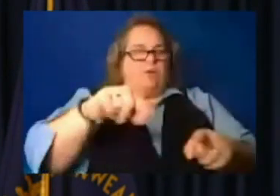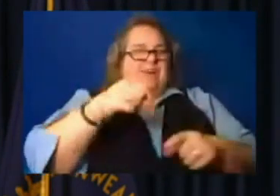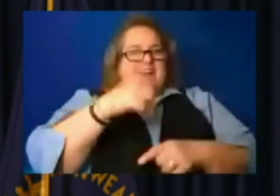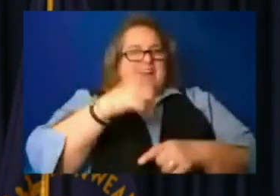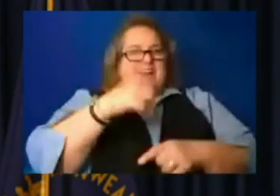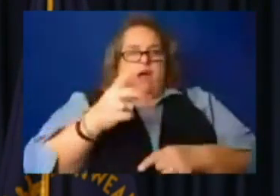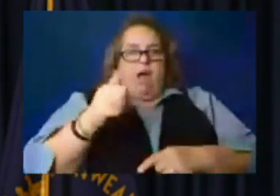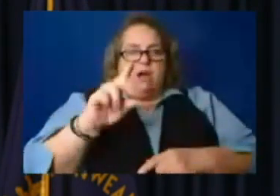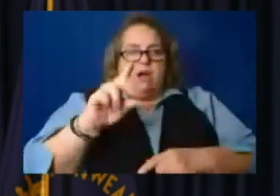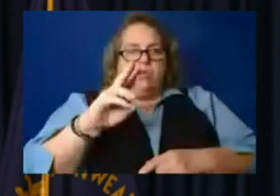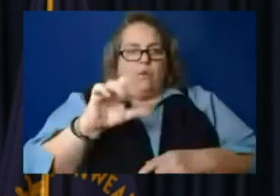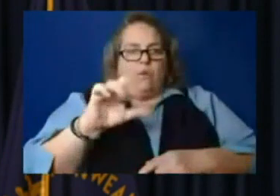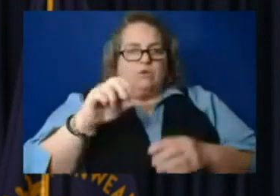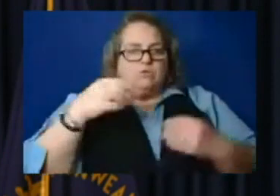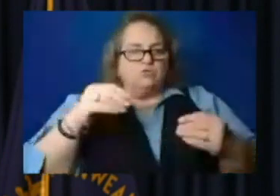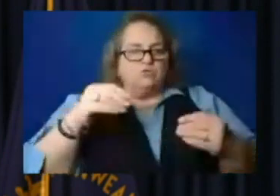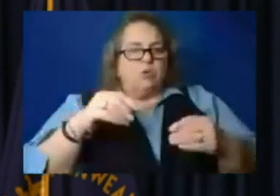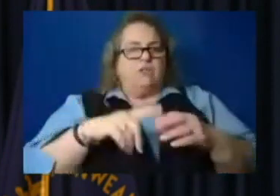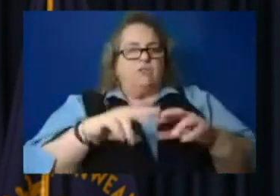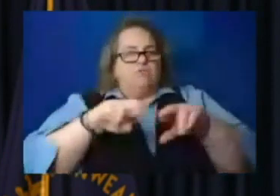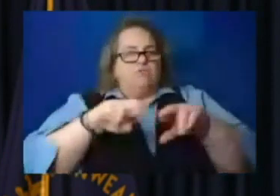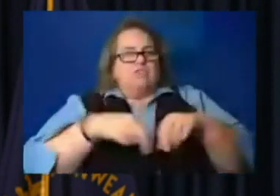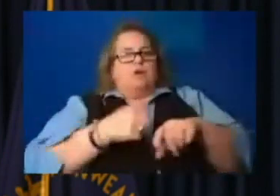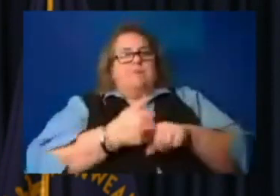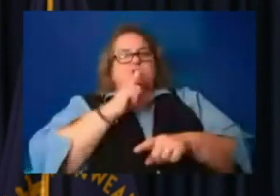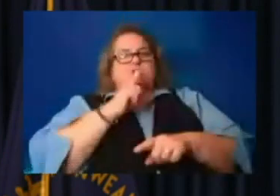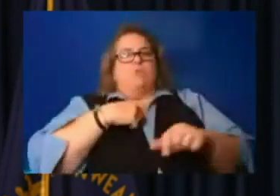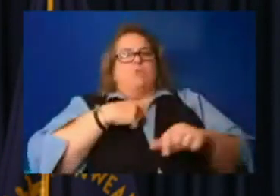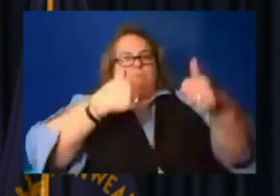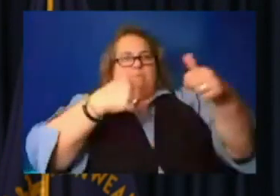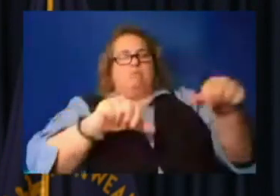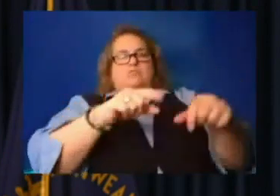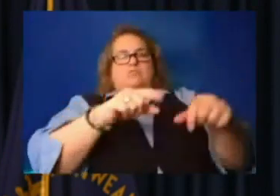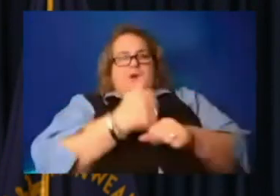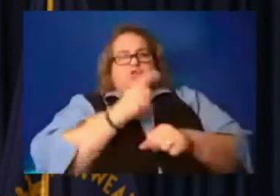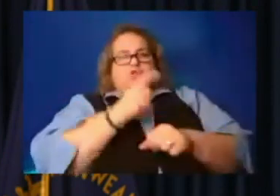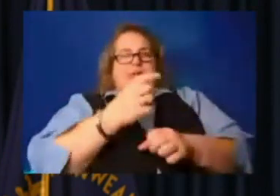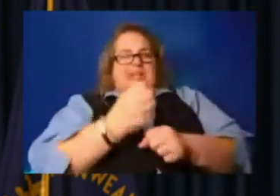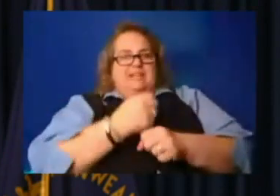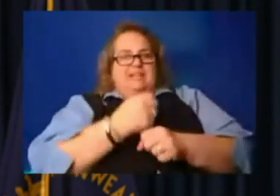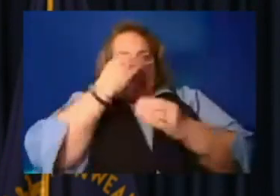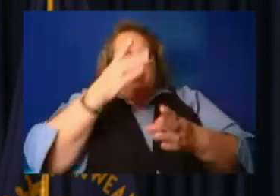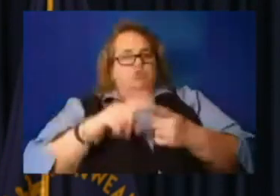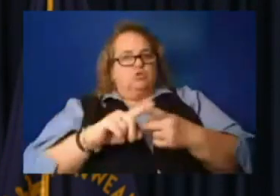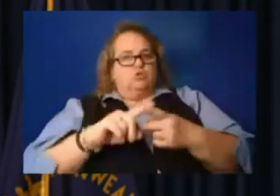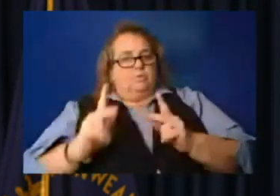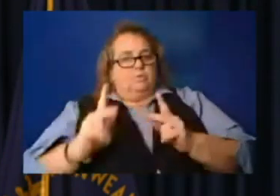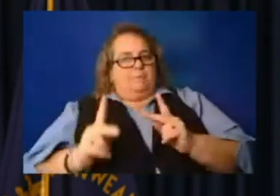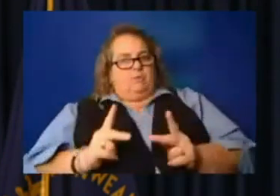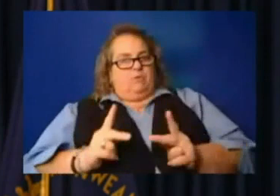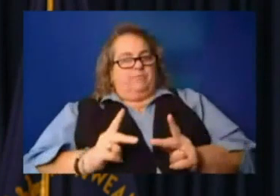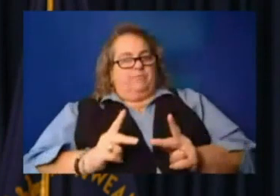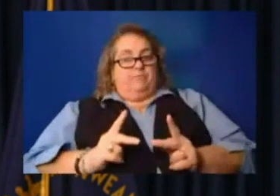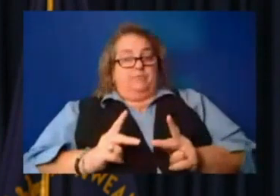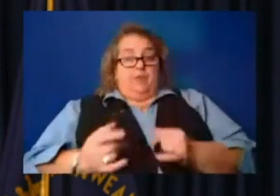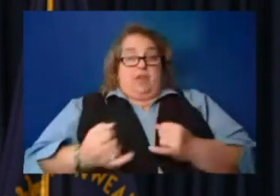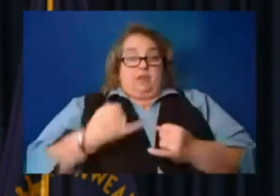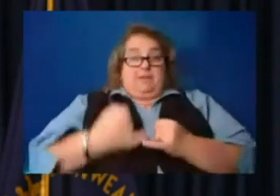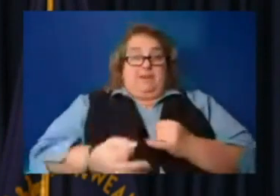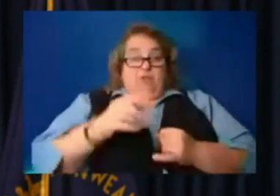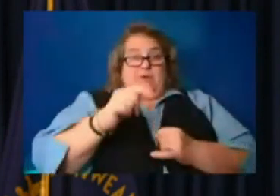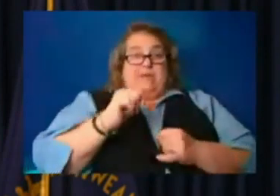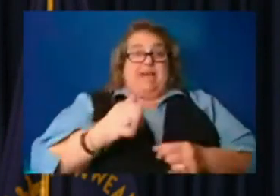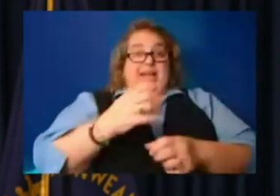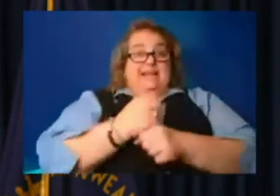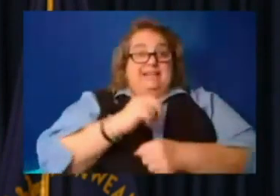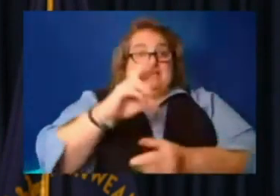in the region and make sure we've posted this. We need to get this information to people because if ultimately they can get $6,000 back